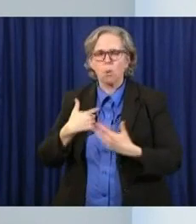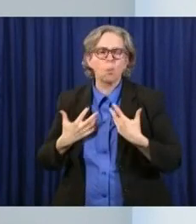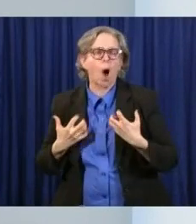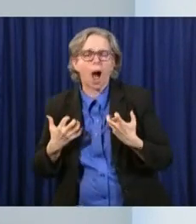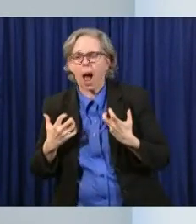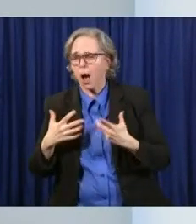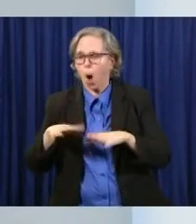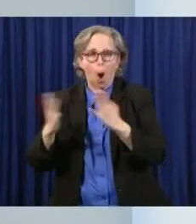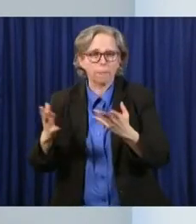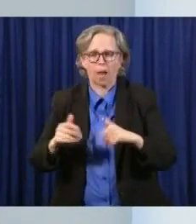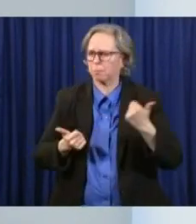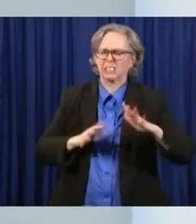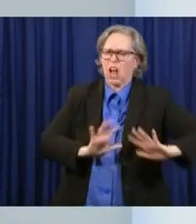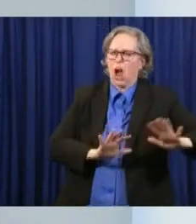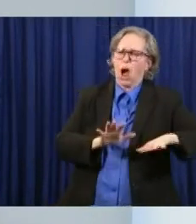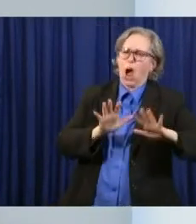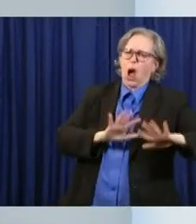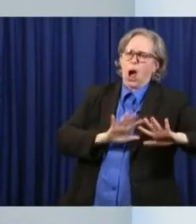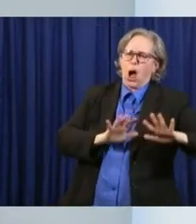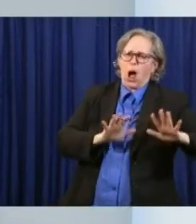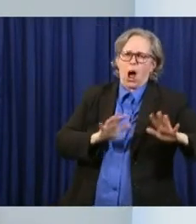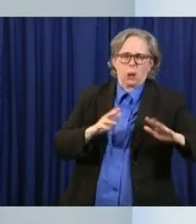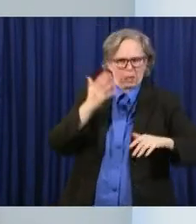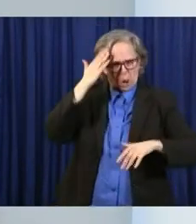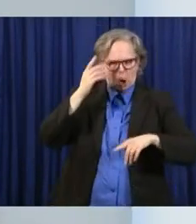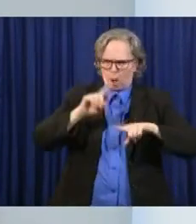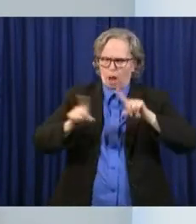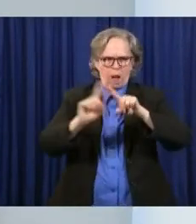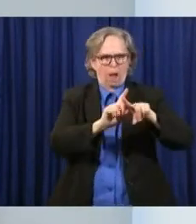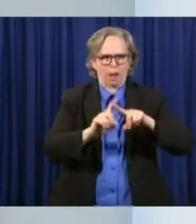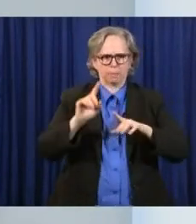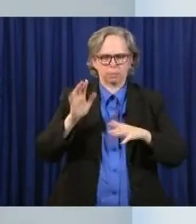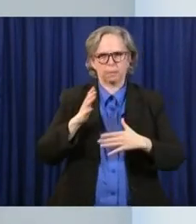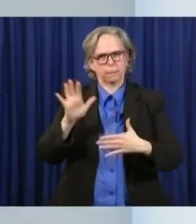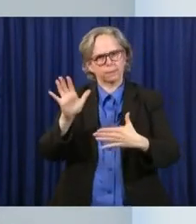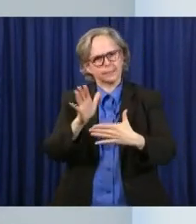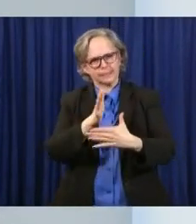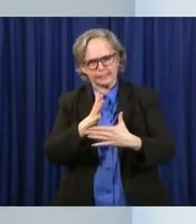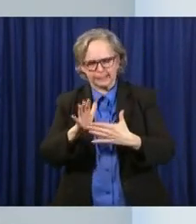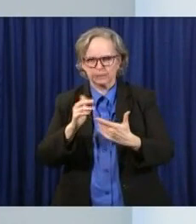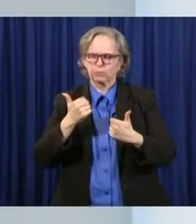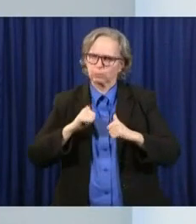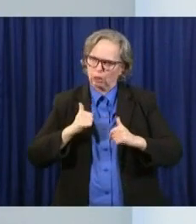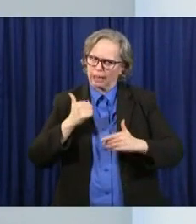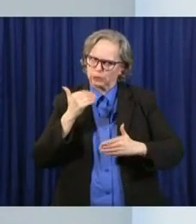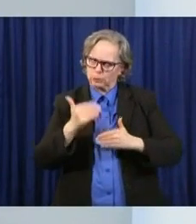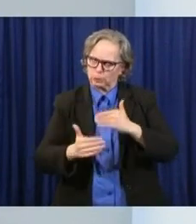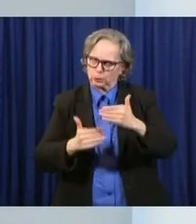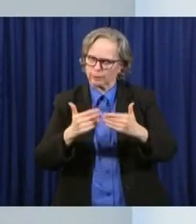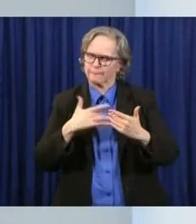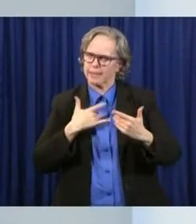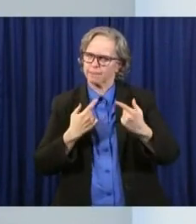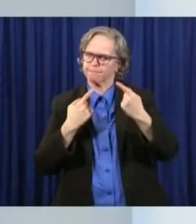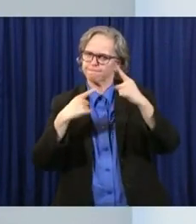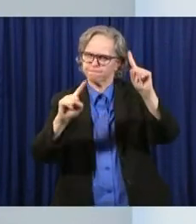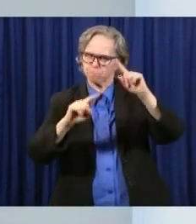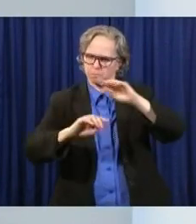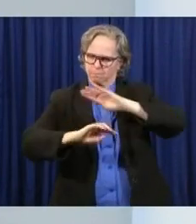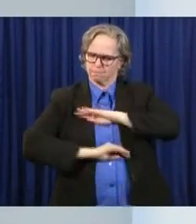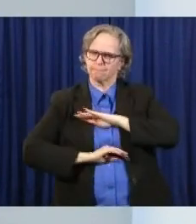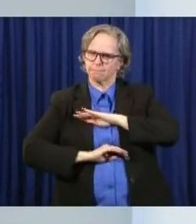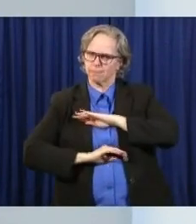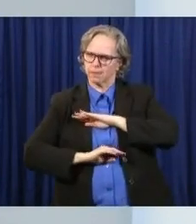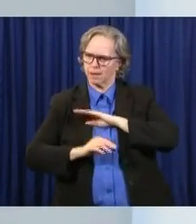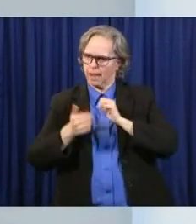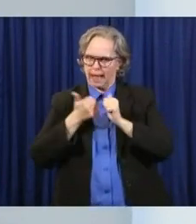but I believe what we have is very effective at threading the needle on that, and more things are happening